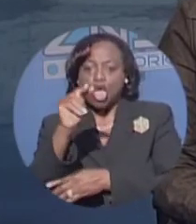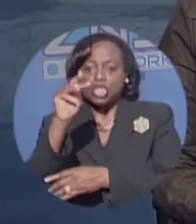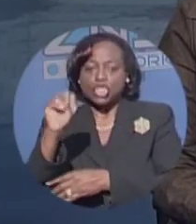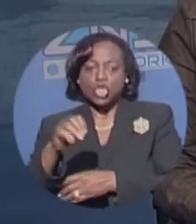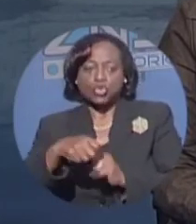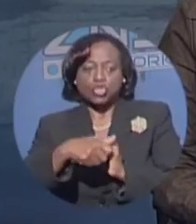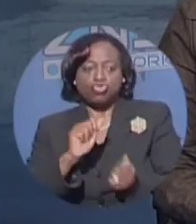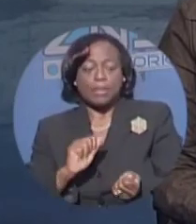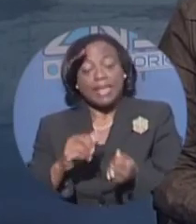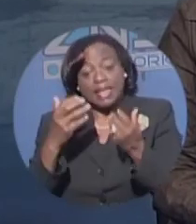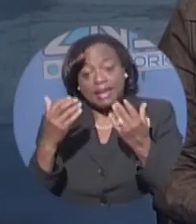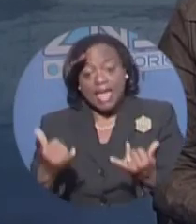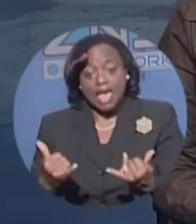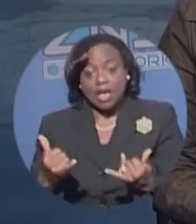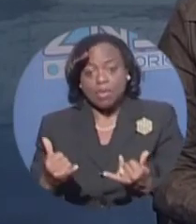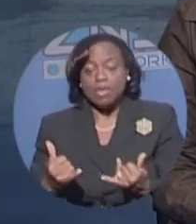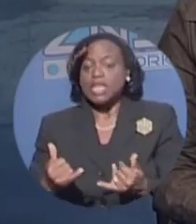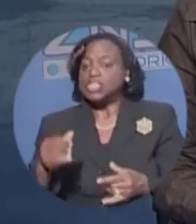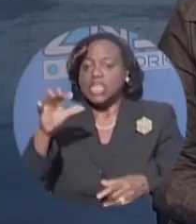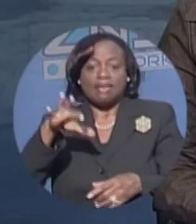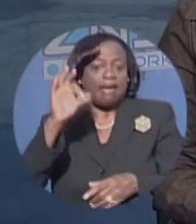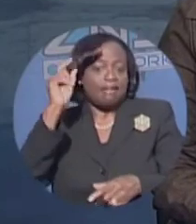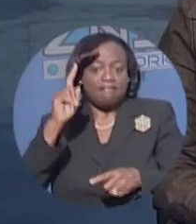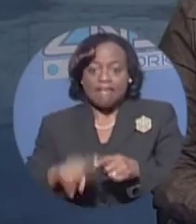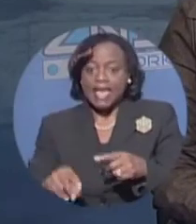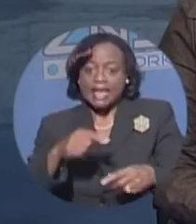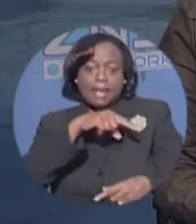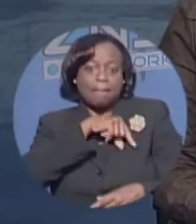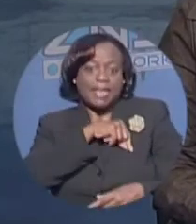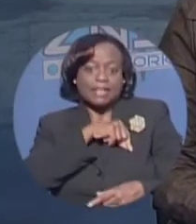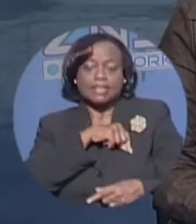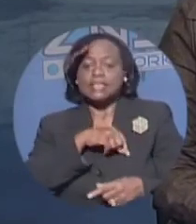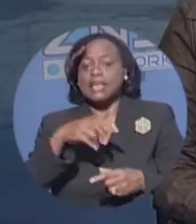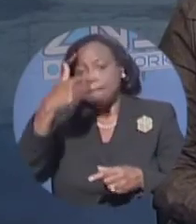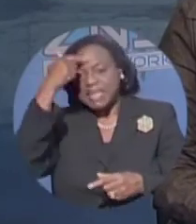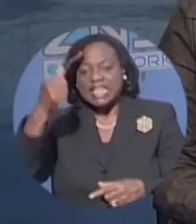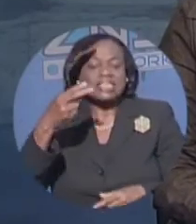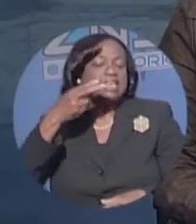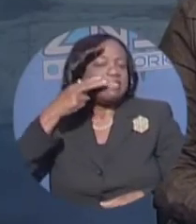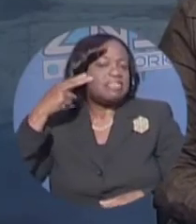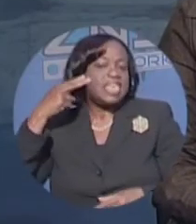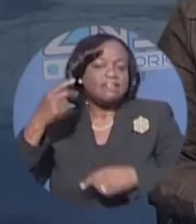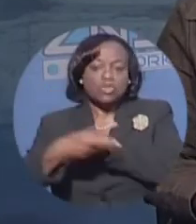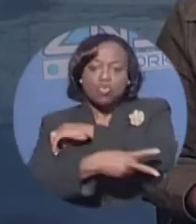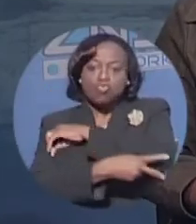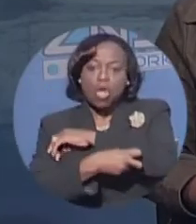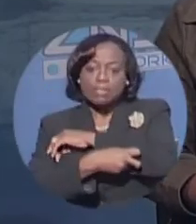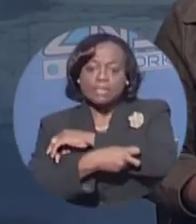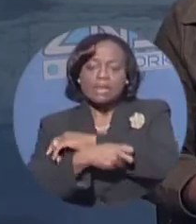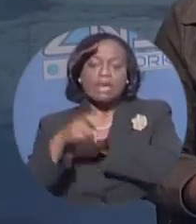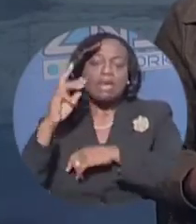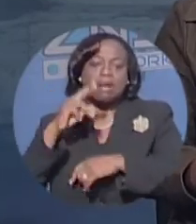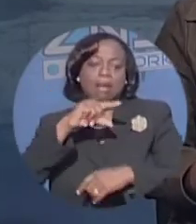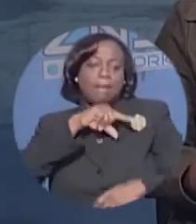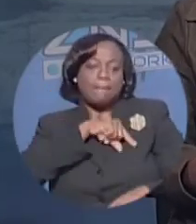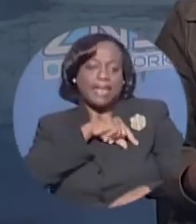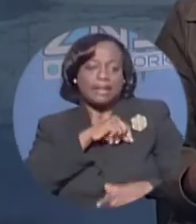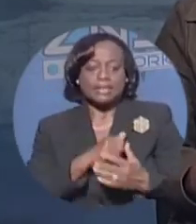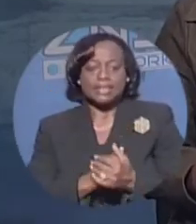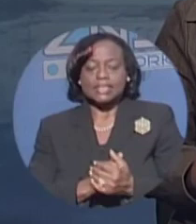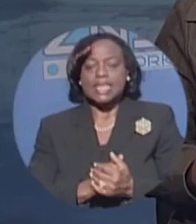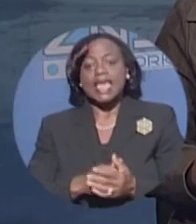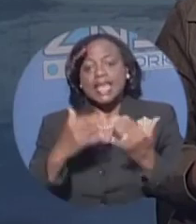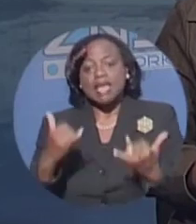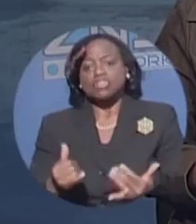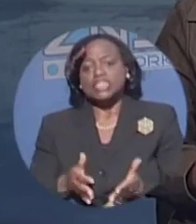is void of her medals as thieves robbed her of her most precious treasures. Tonight, the Golden Girl is appealing to the personal